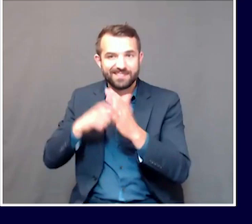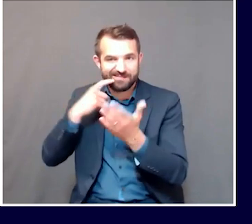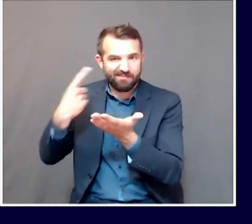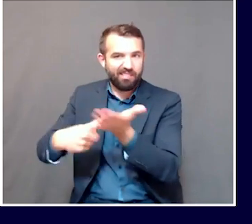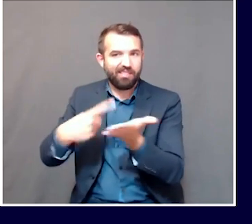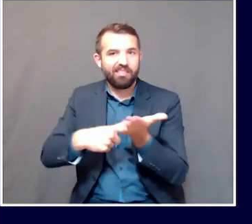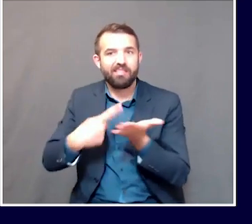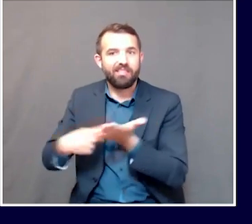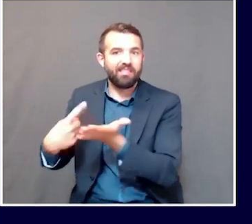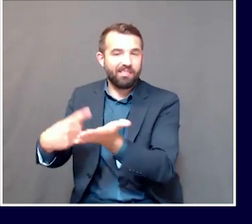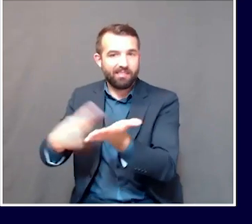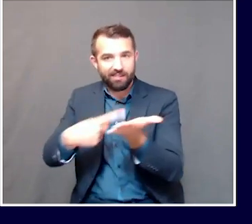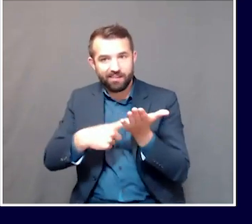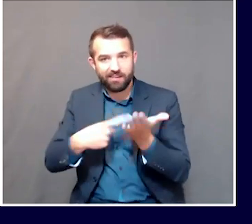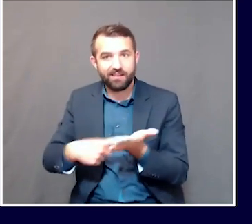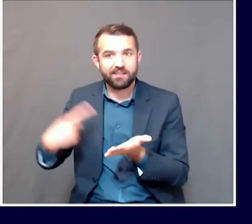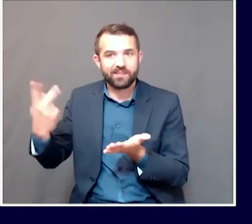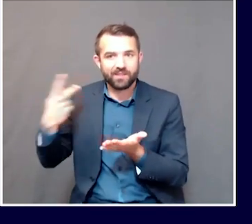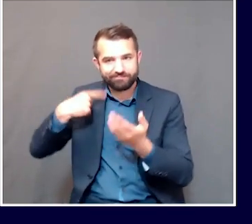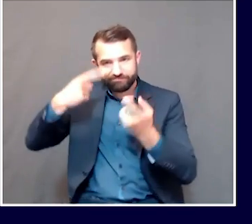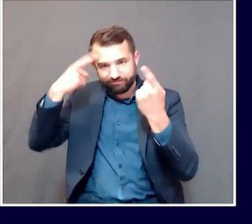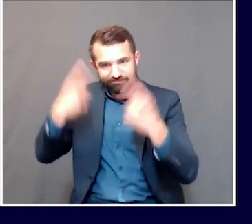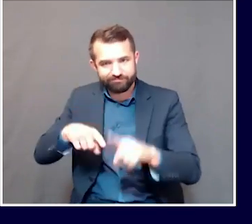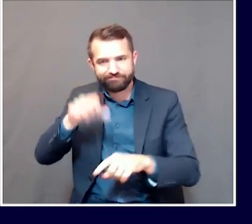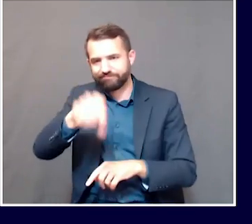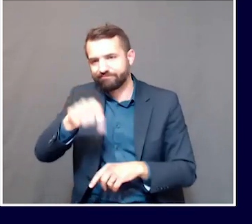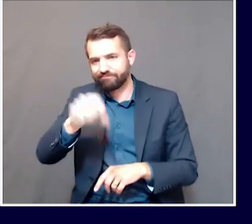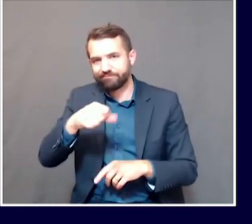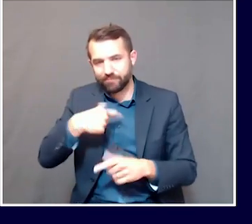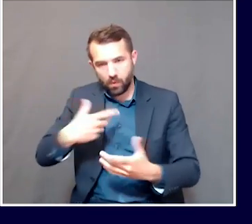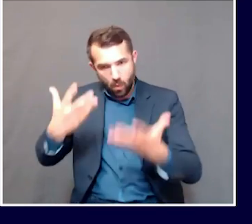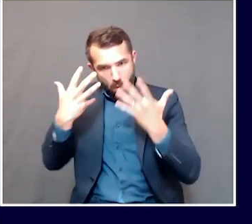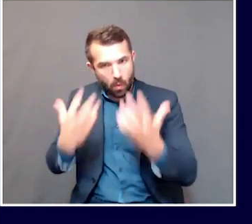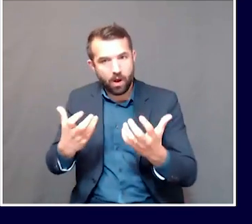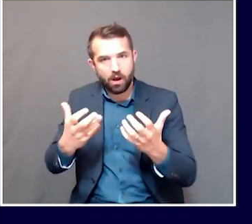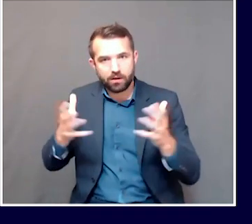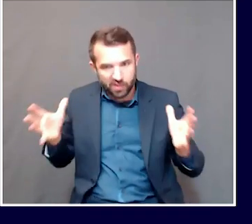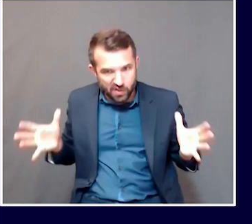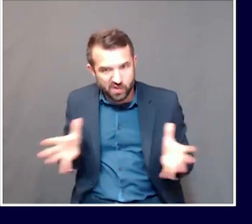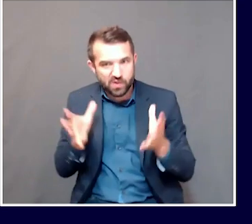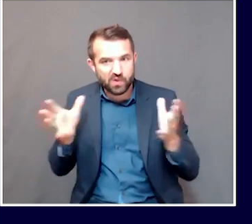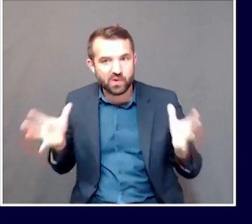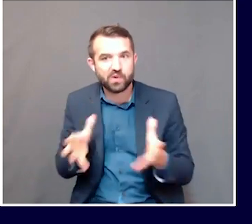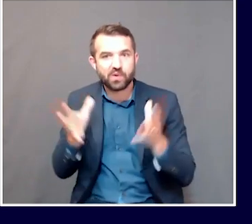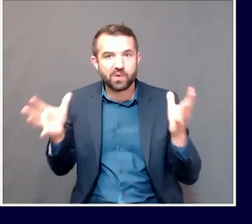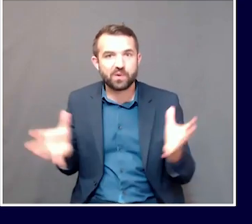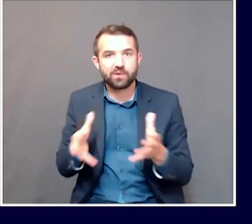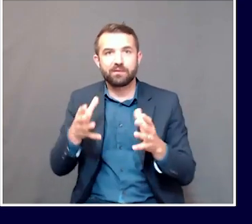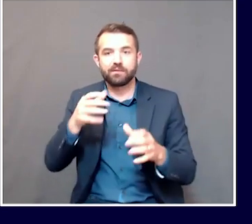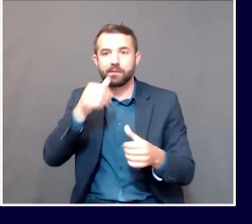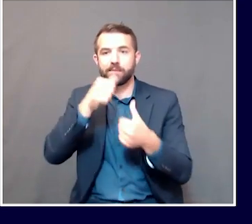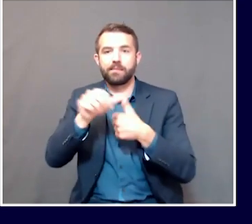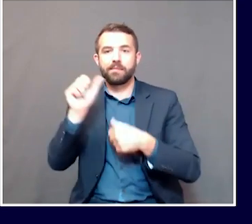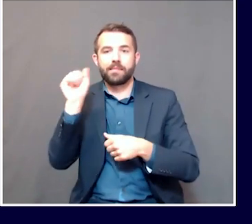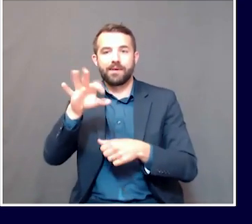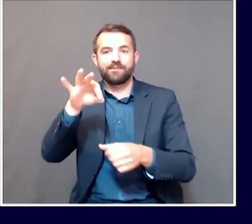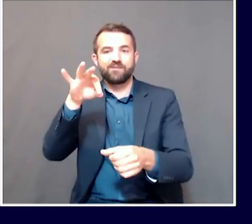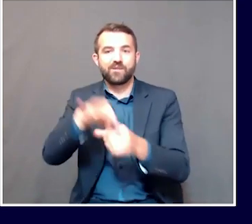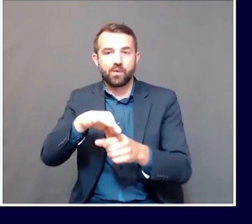allied in that respect that we all want to encourage absentee voting or vote by mail,